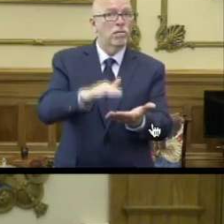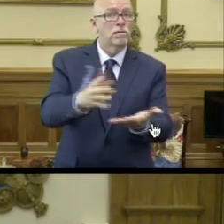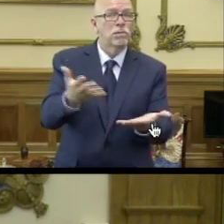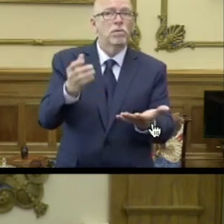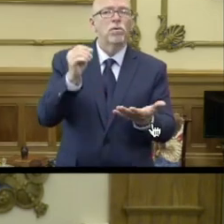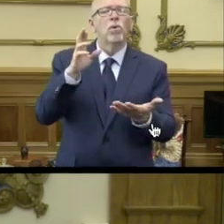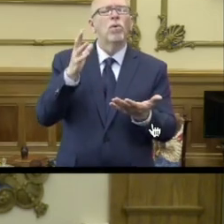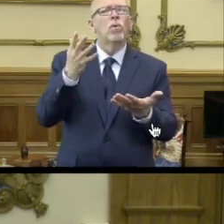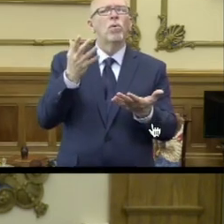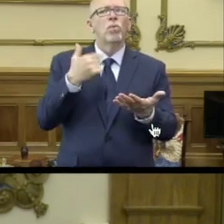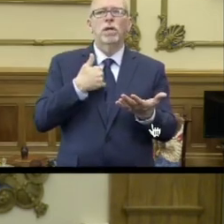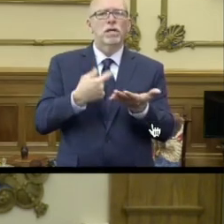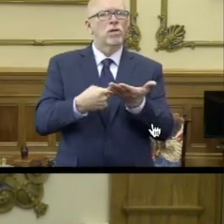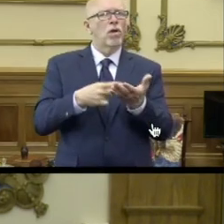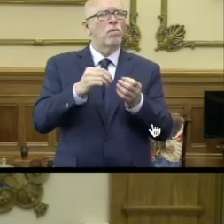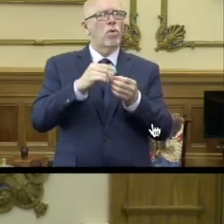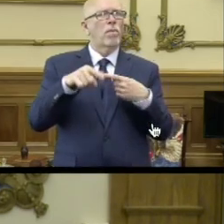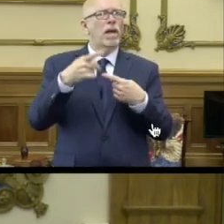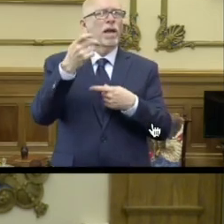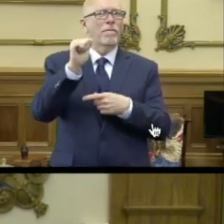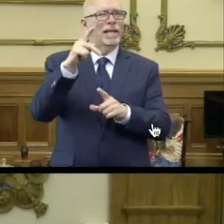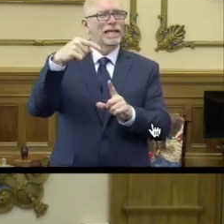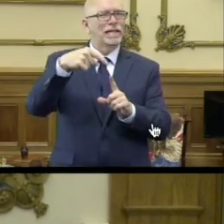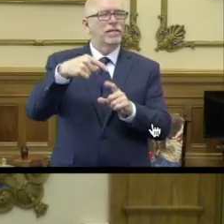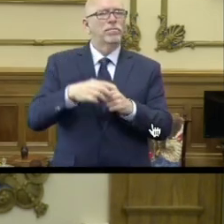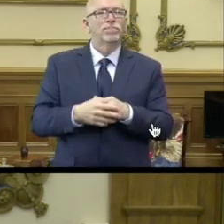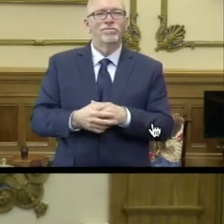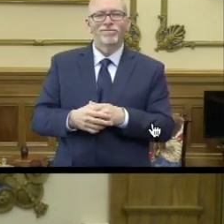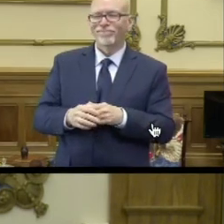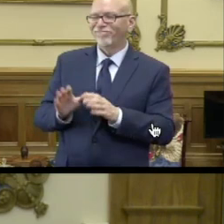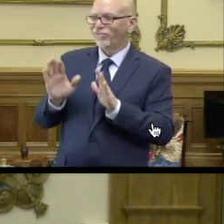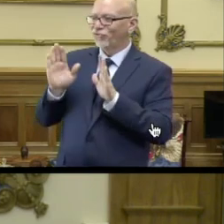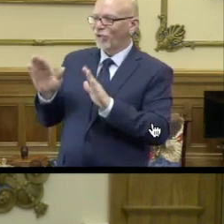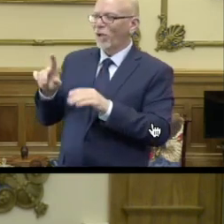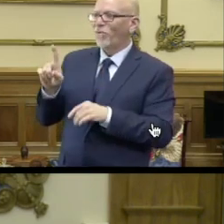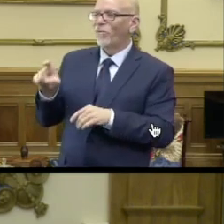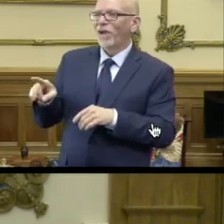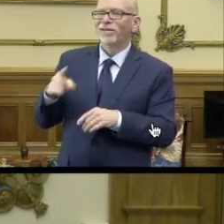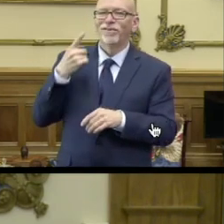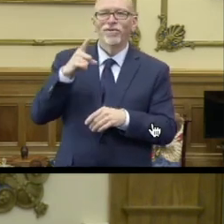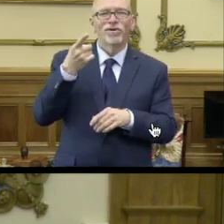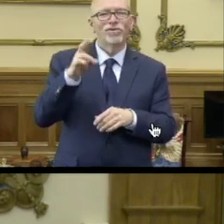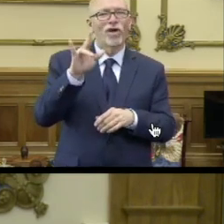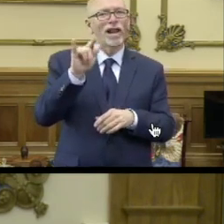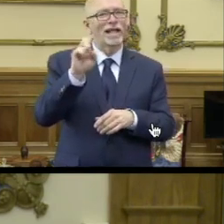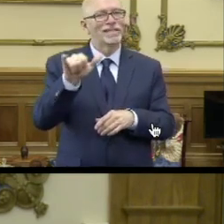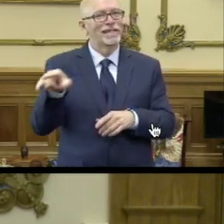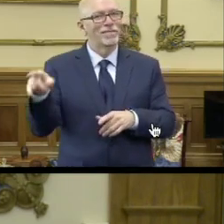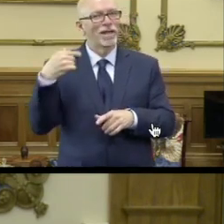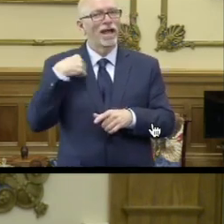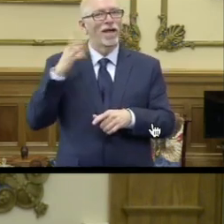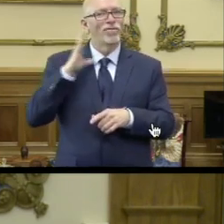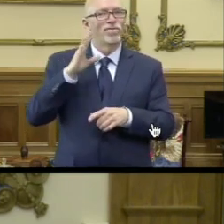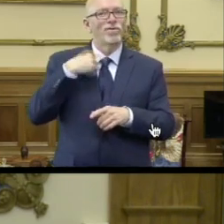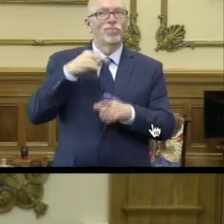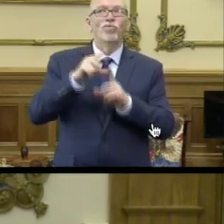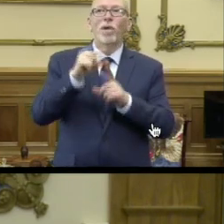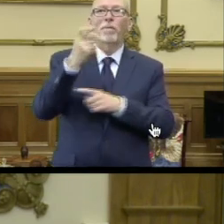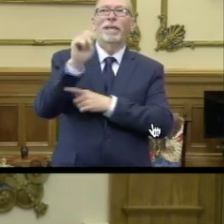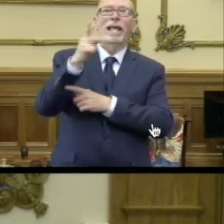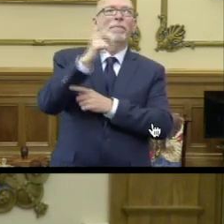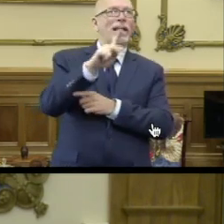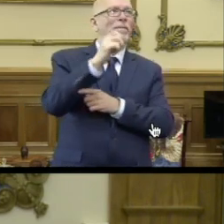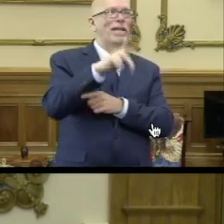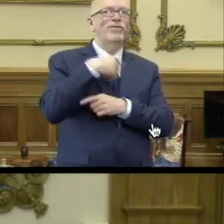can we talk a little bit more about that peak specifically? That's a great question for Dr. Lindsay, because I use the word peak a lot, and now they're